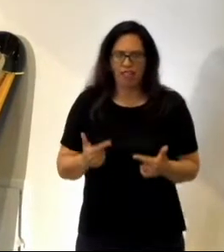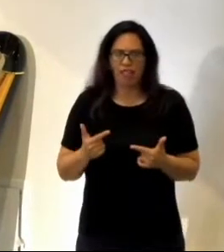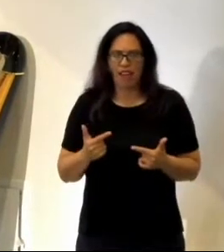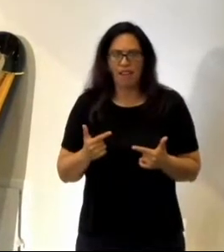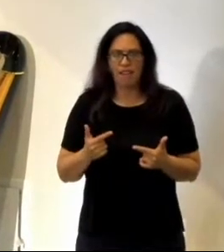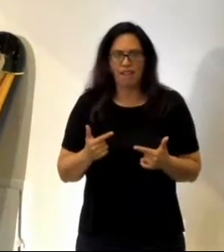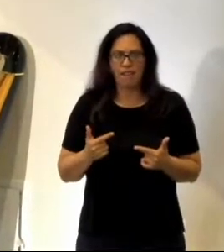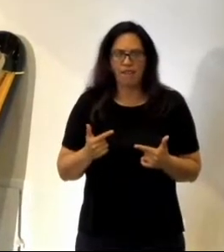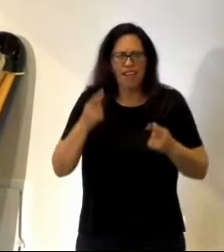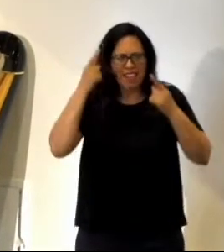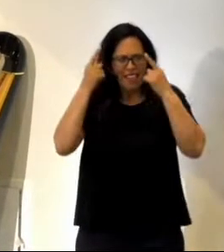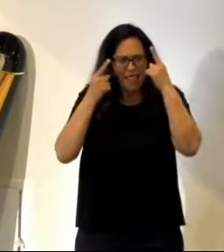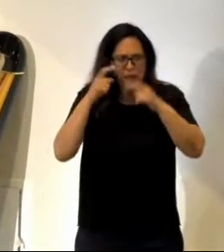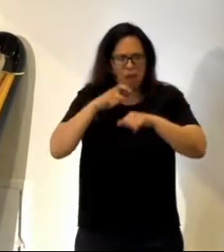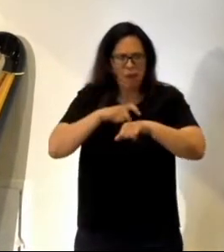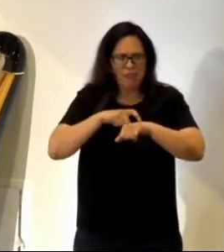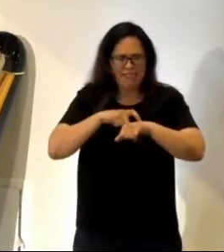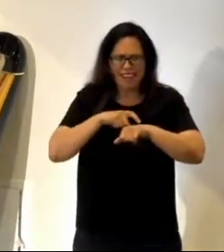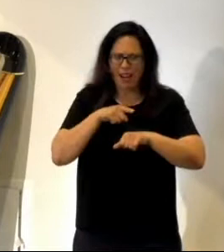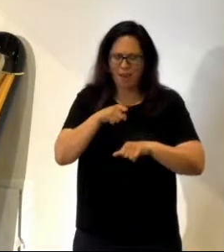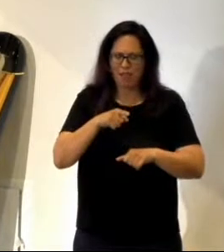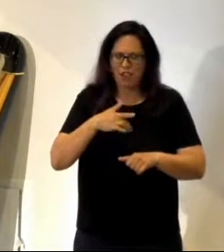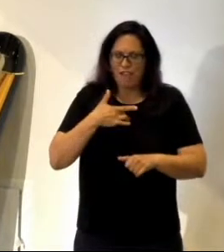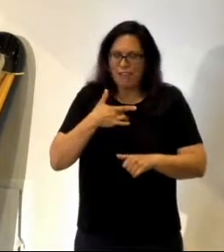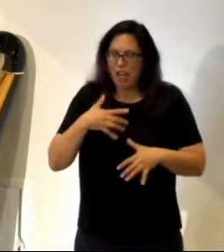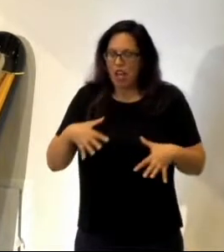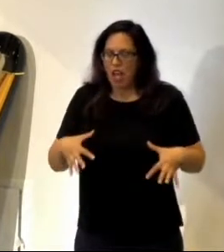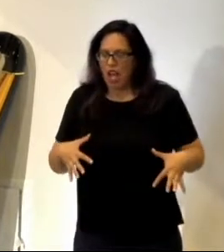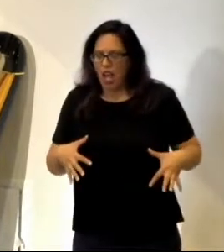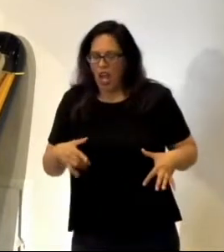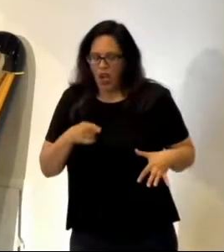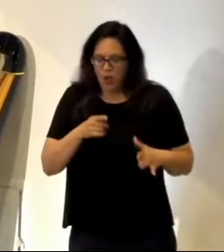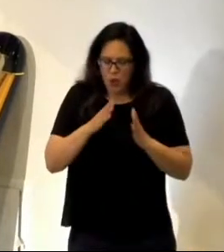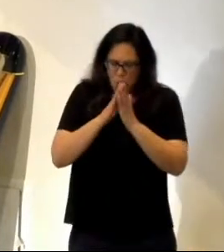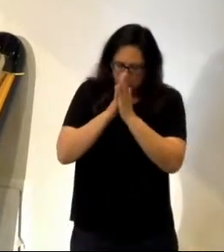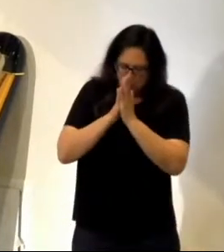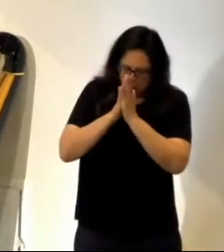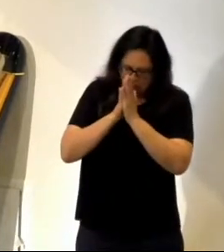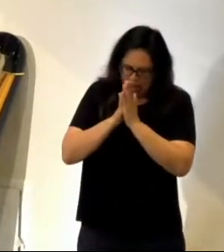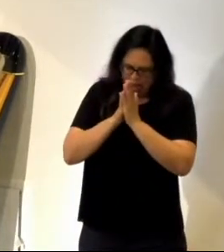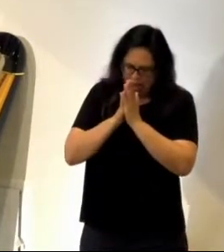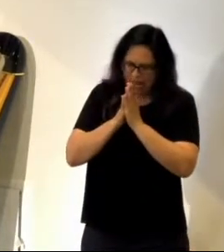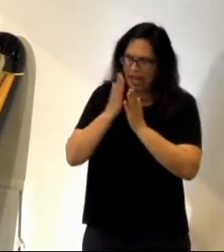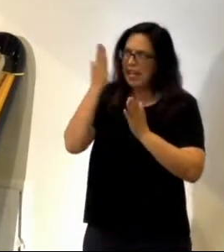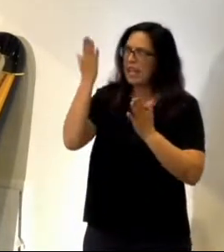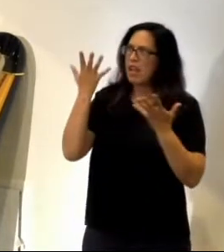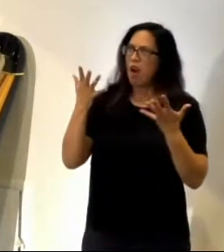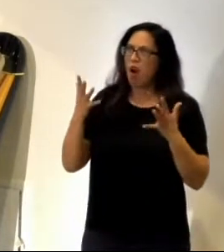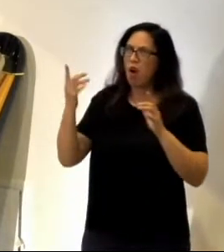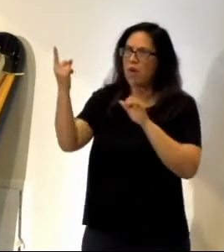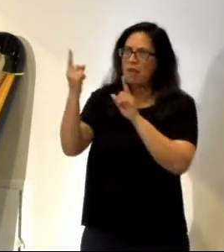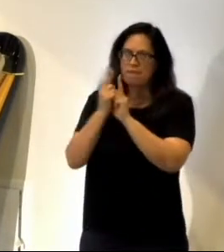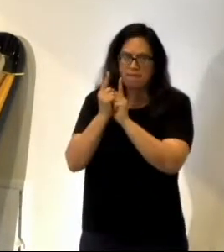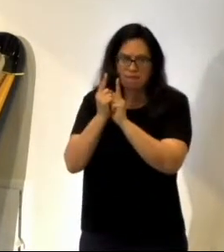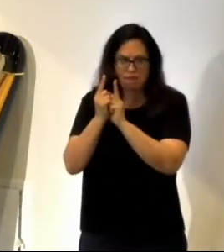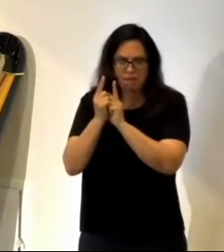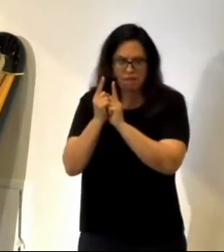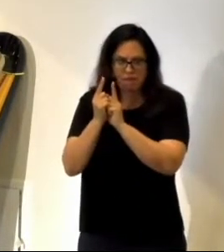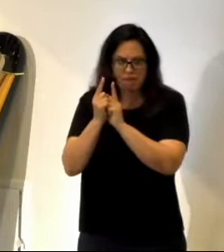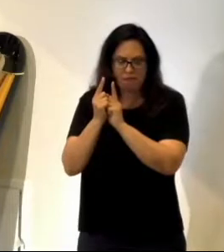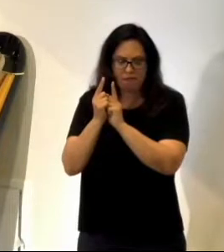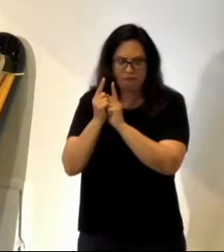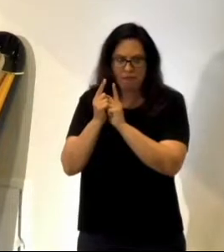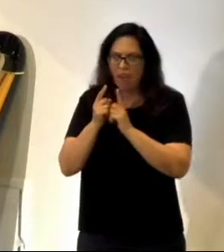mean, think about those times when you were filled with anxiety and you prayed to God and he had already met you where you were going.